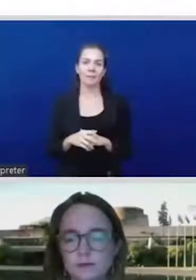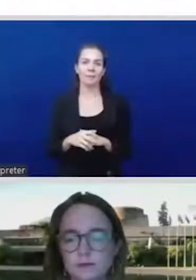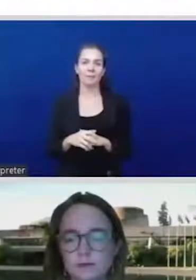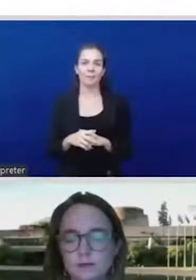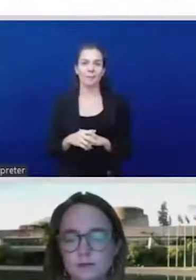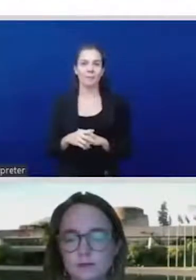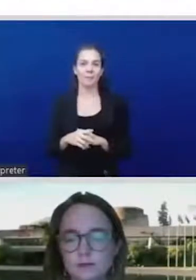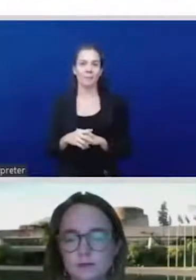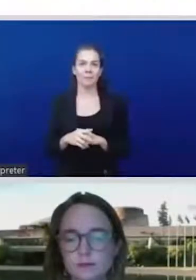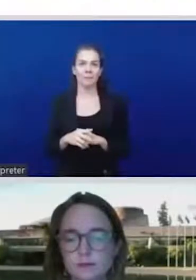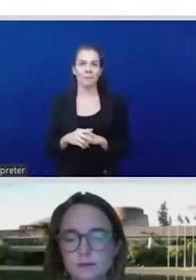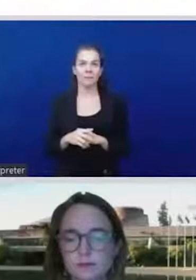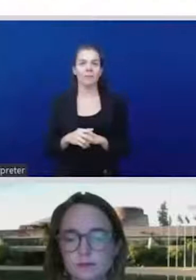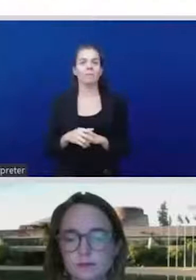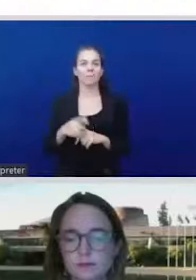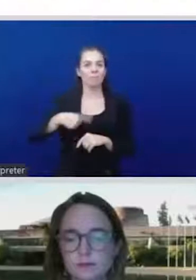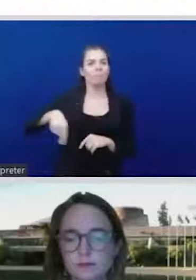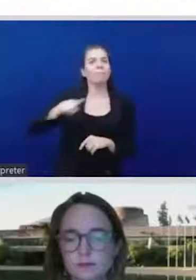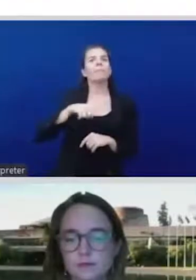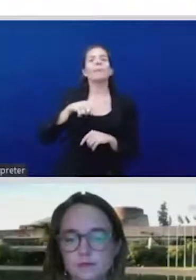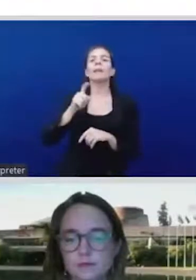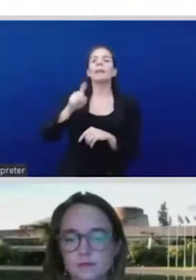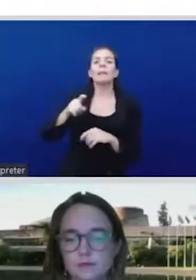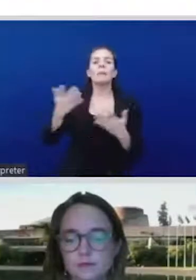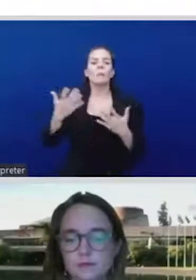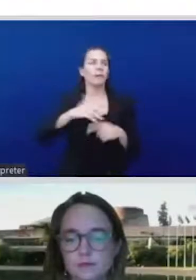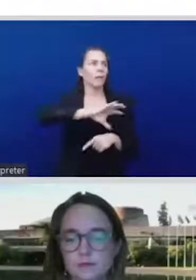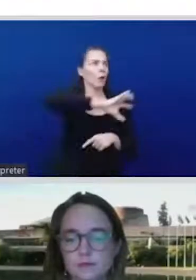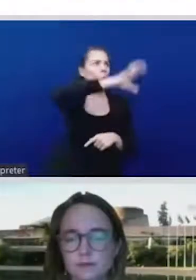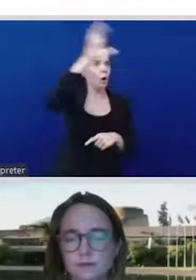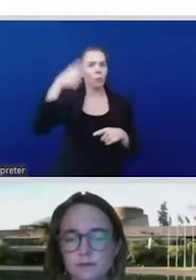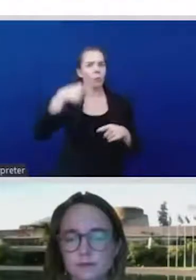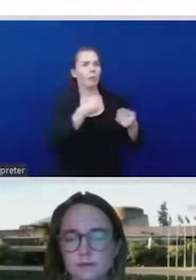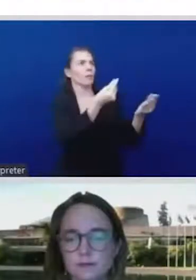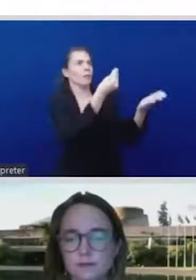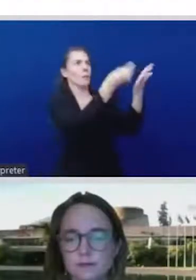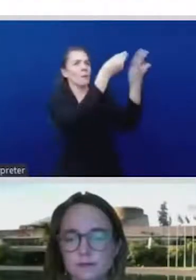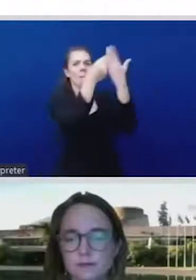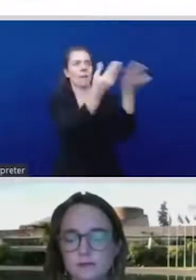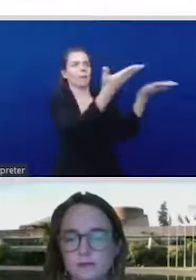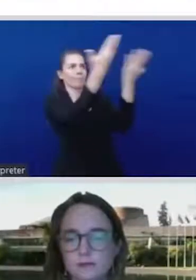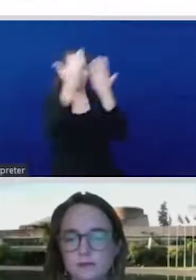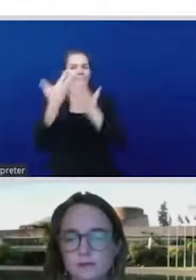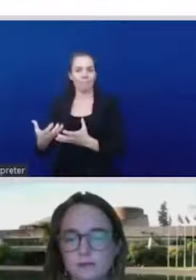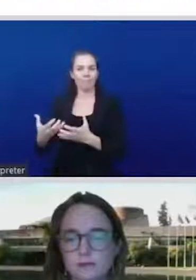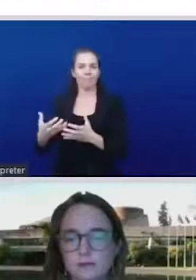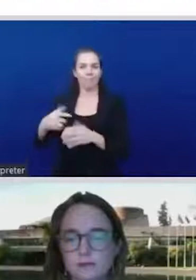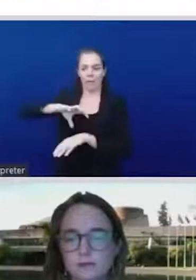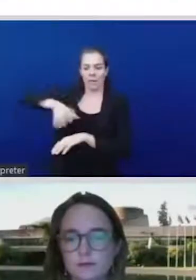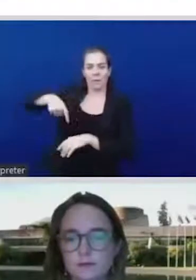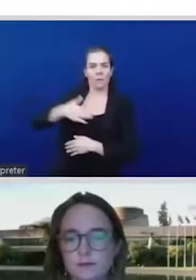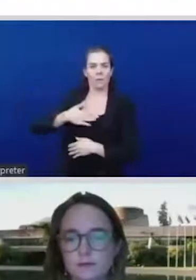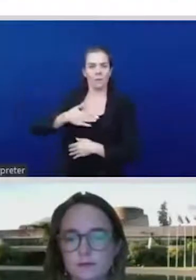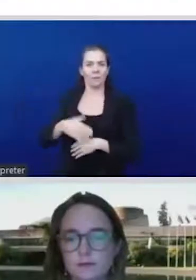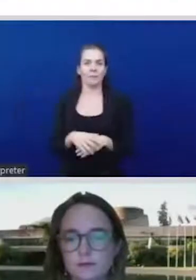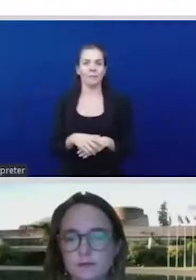we are being exploited. The world wants our gifts and our artworks, but the greedy dealers will come and buy the women's work or make